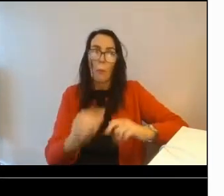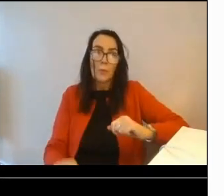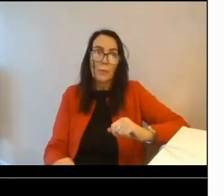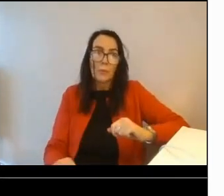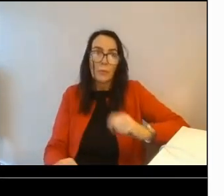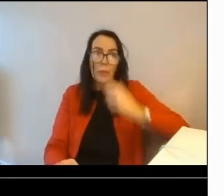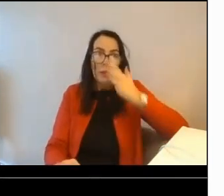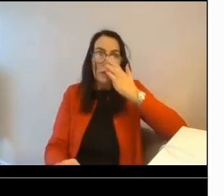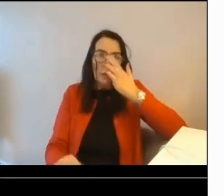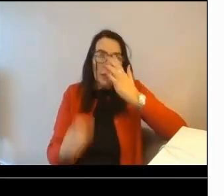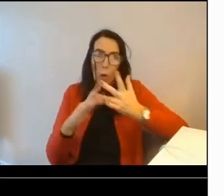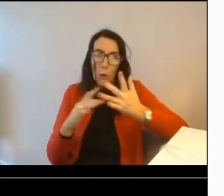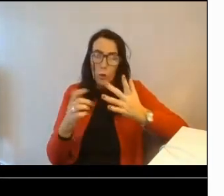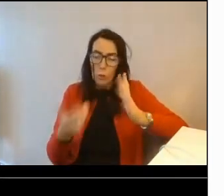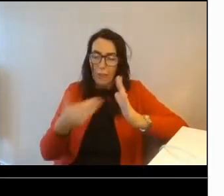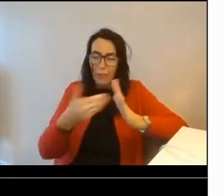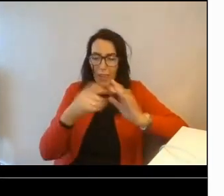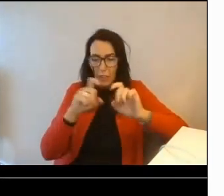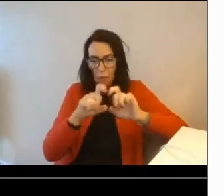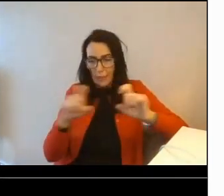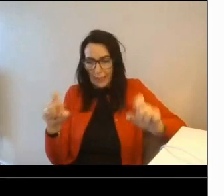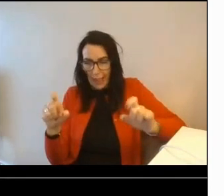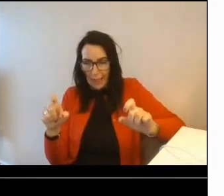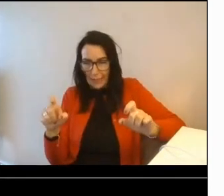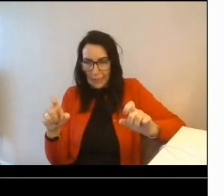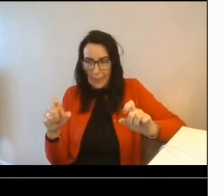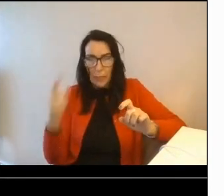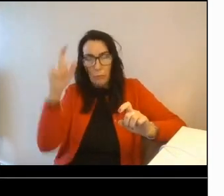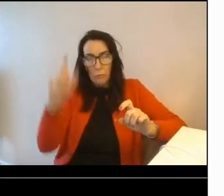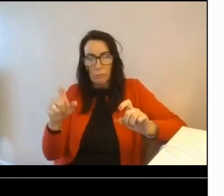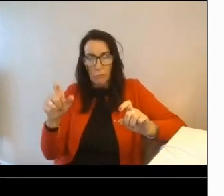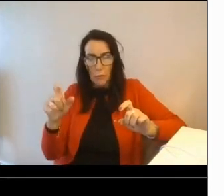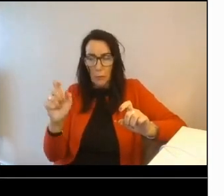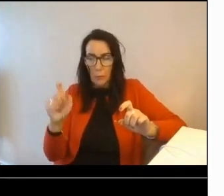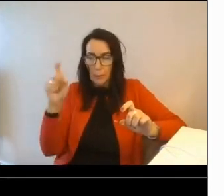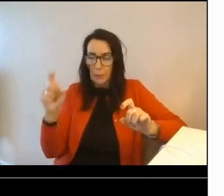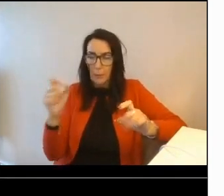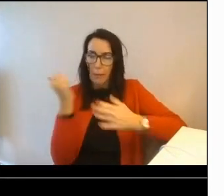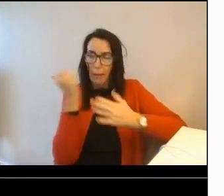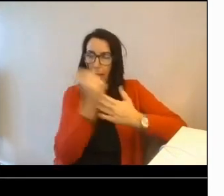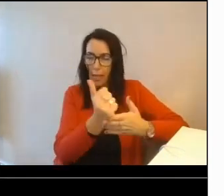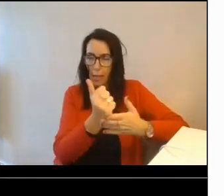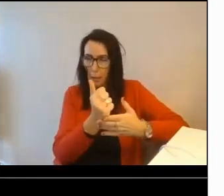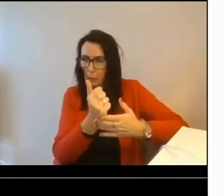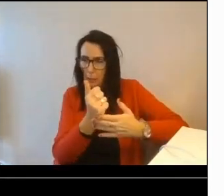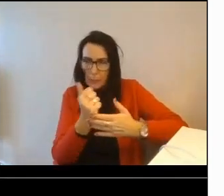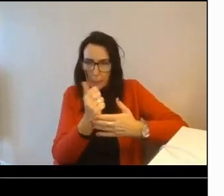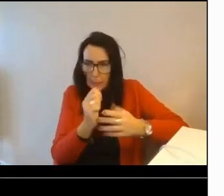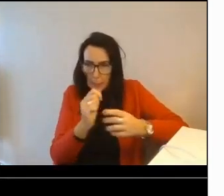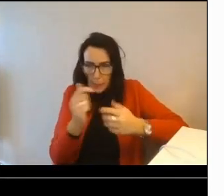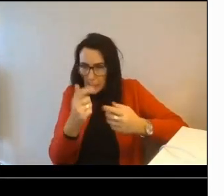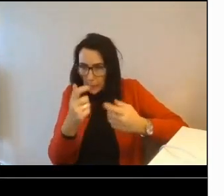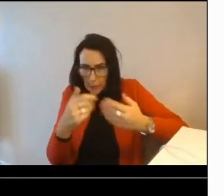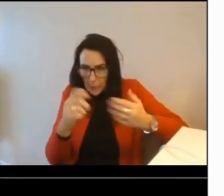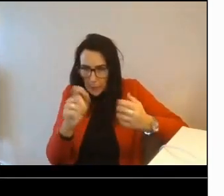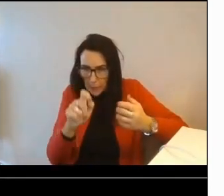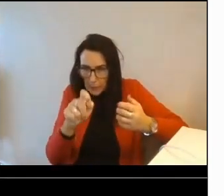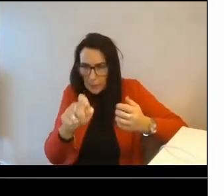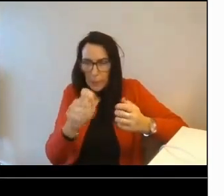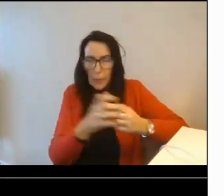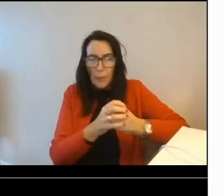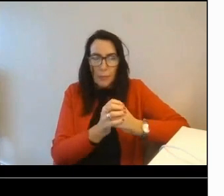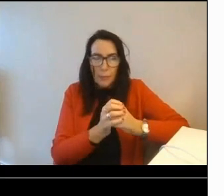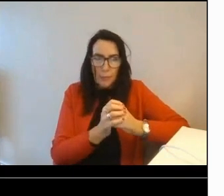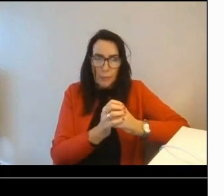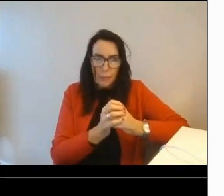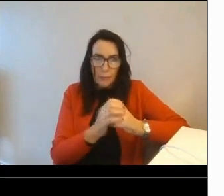and wizards where necessary to help guide users through each step in the journey. This enhanced user experience makes it easier for residents to engage with the